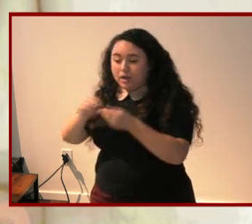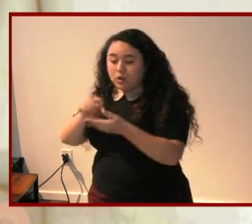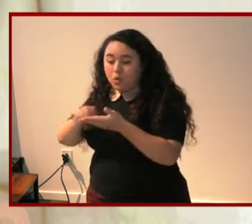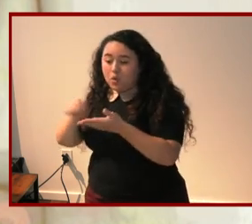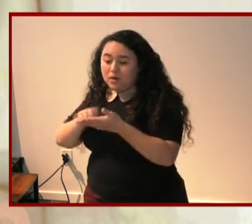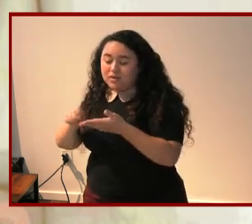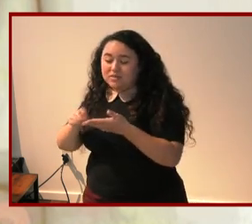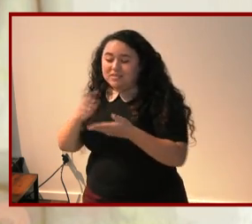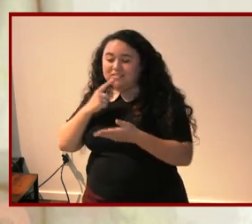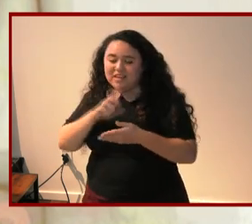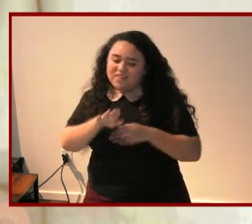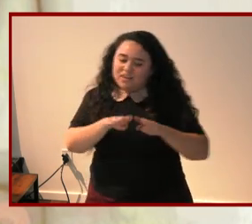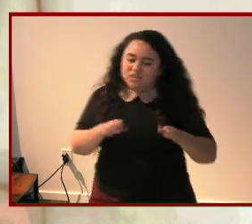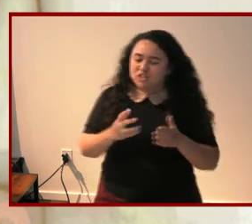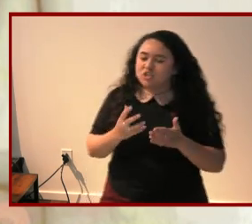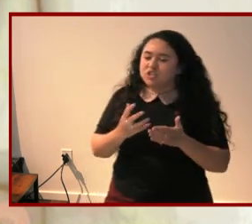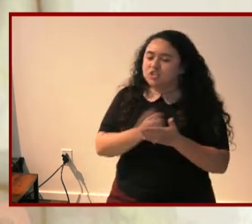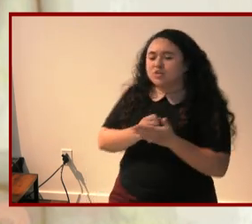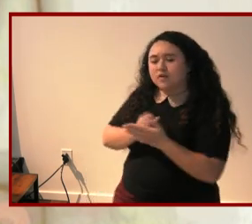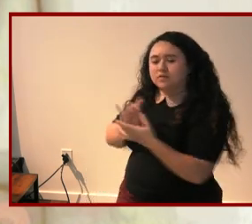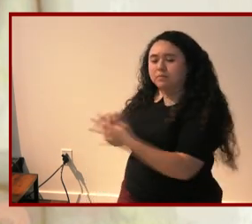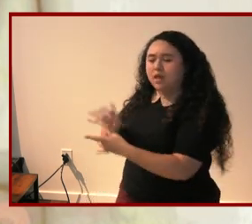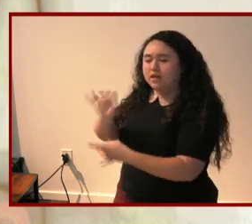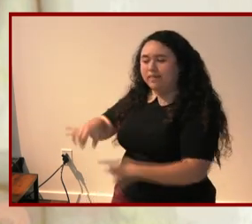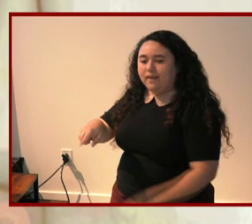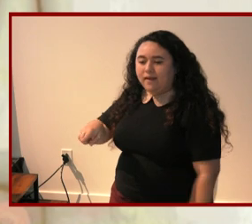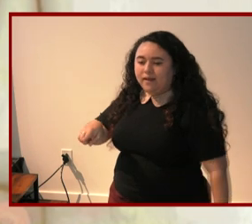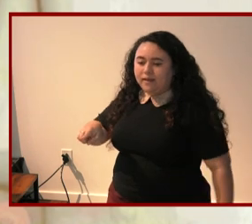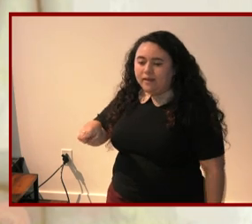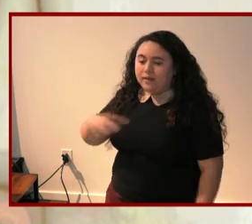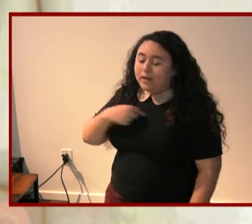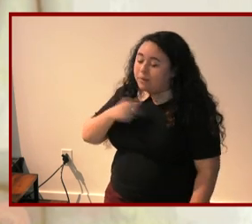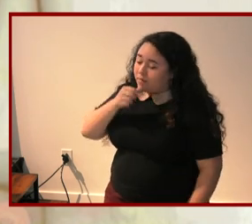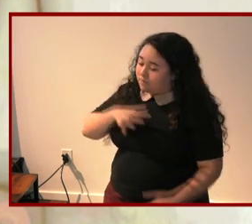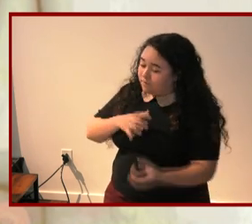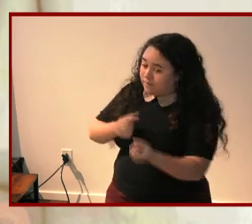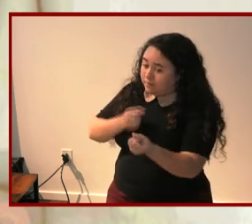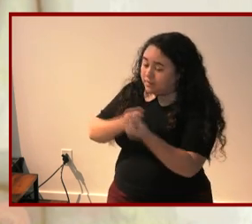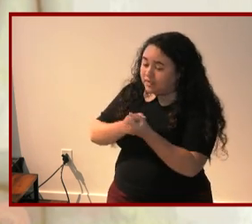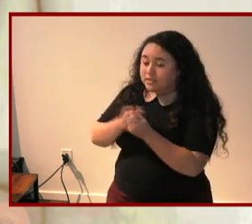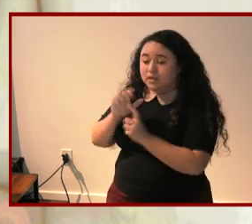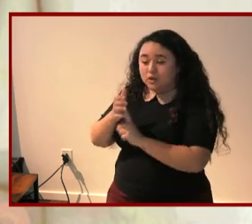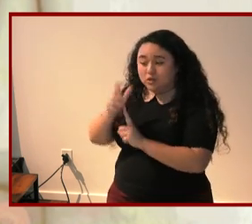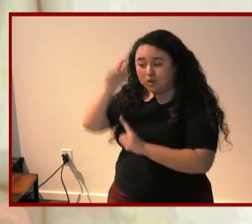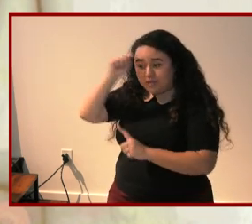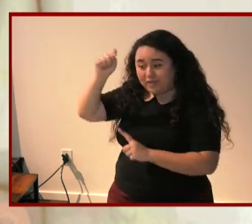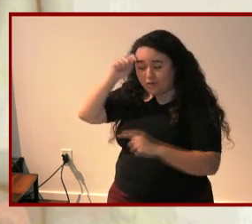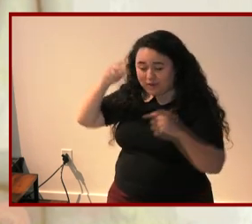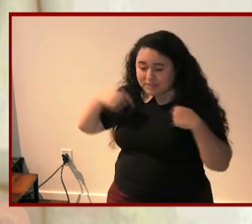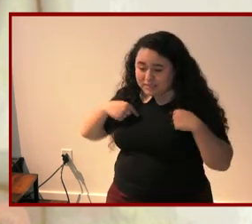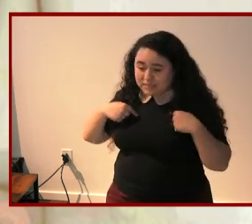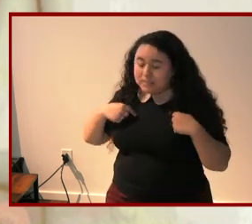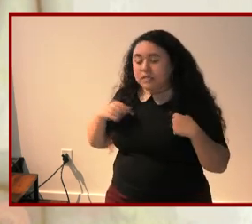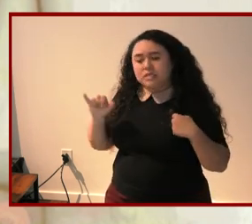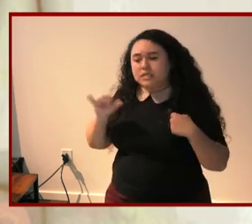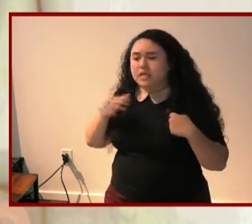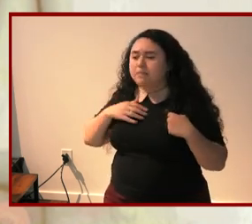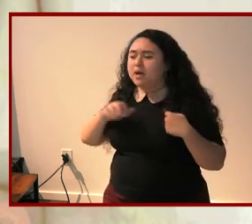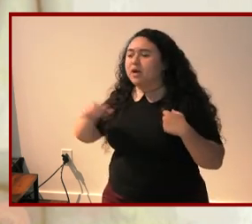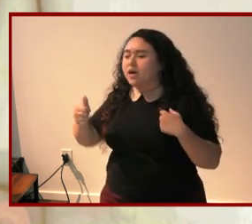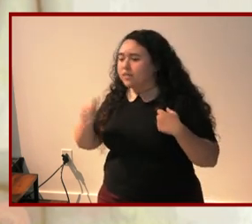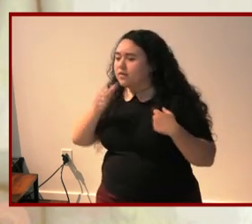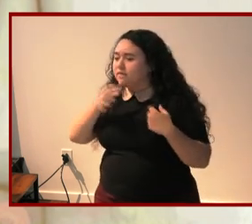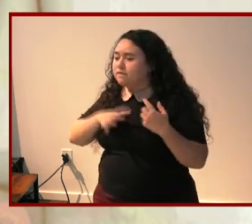argue that their children deserve to belong now i am a feminist and a cultural theorist like my fellow feminist